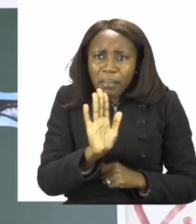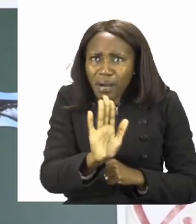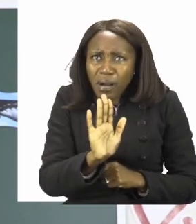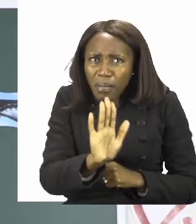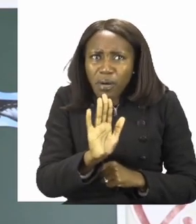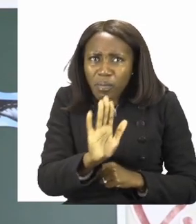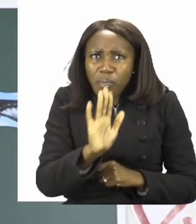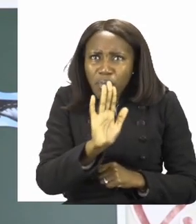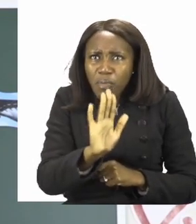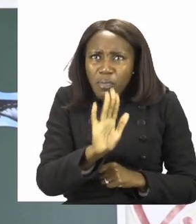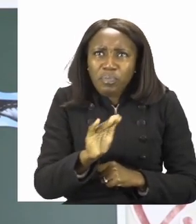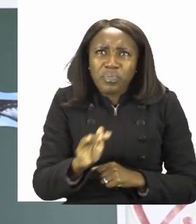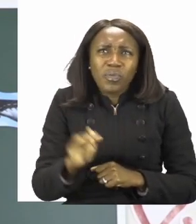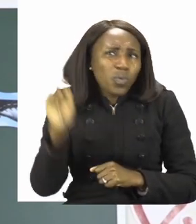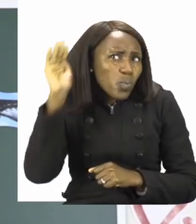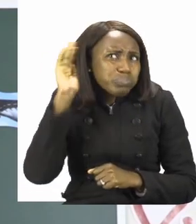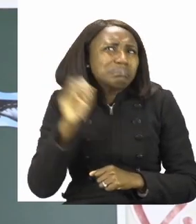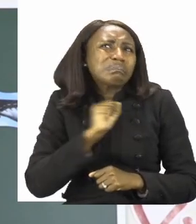boom boom.